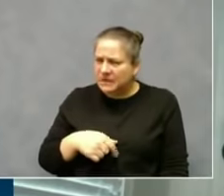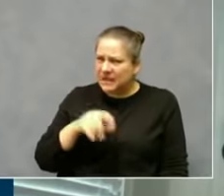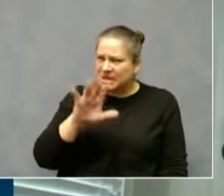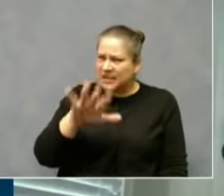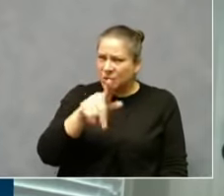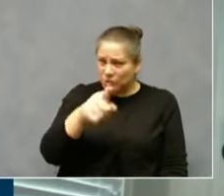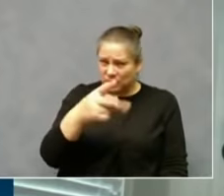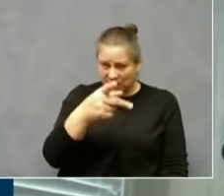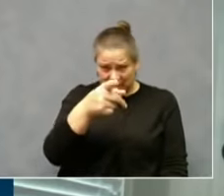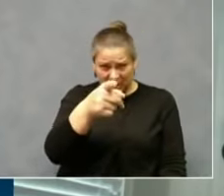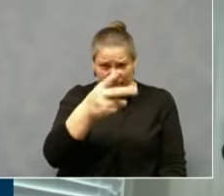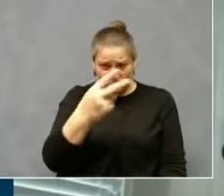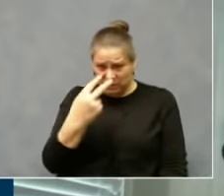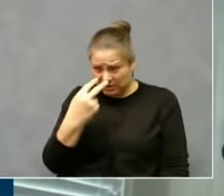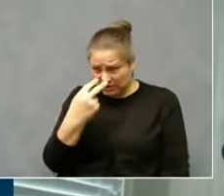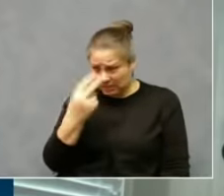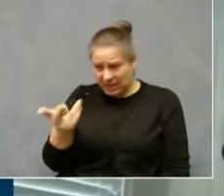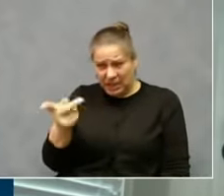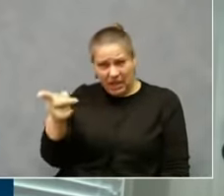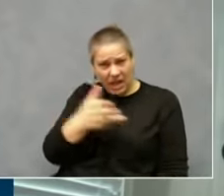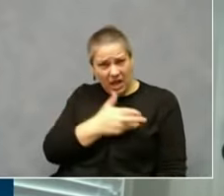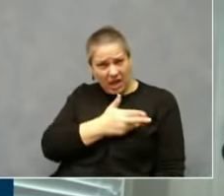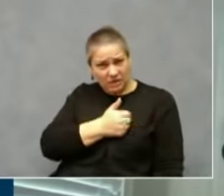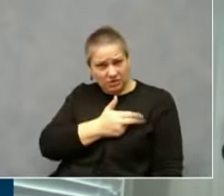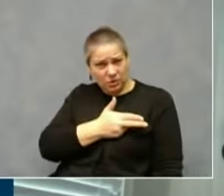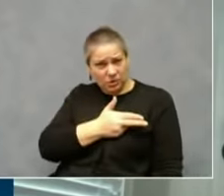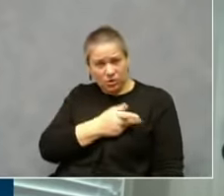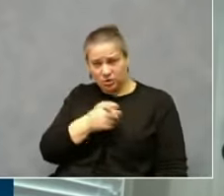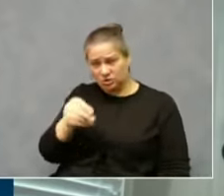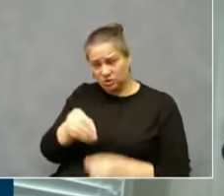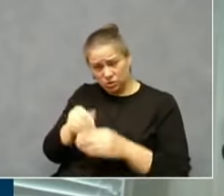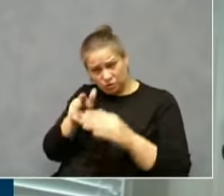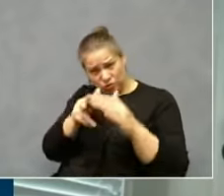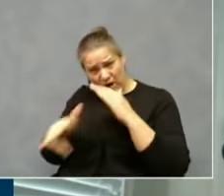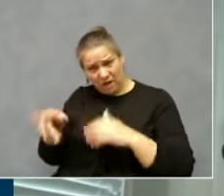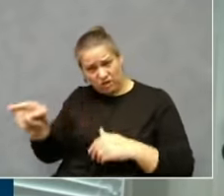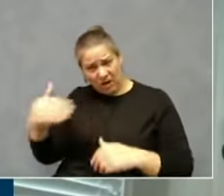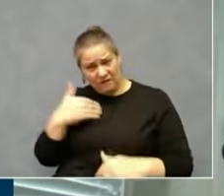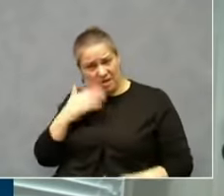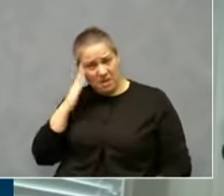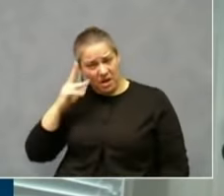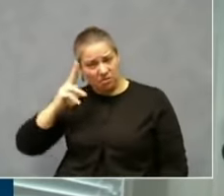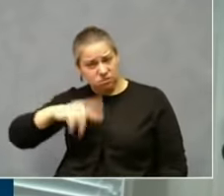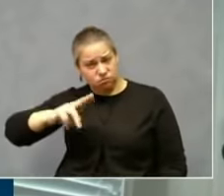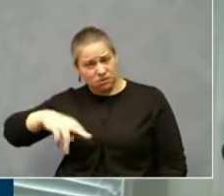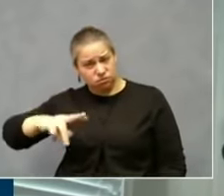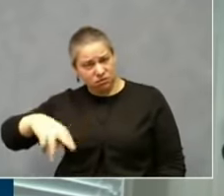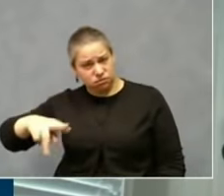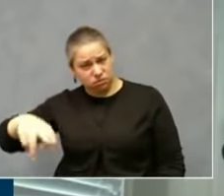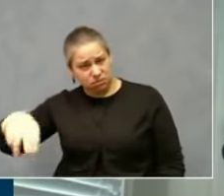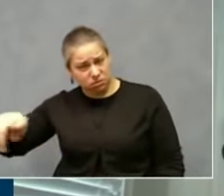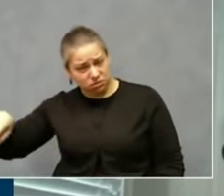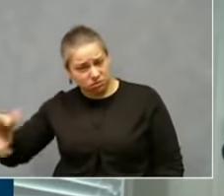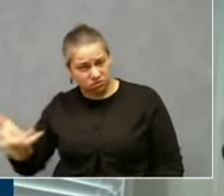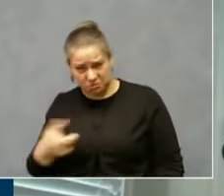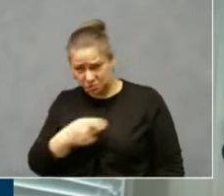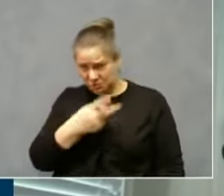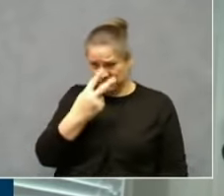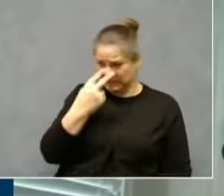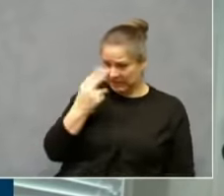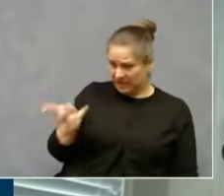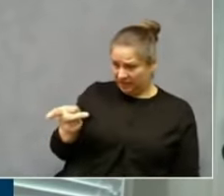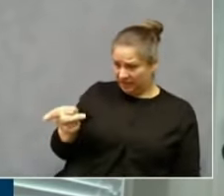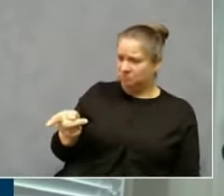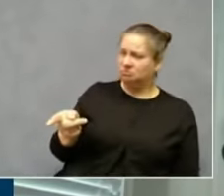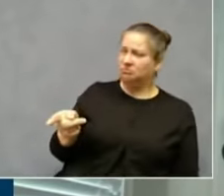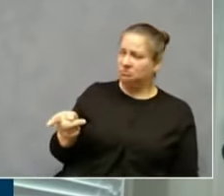tents in the park in New York again, things that you would have never conceived of ever happening are not